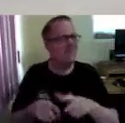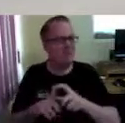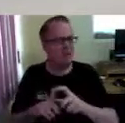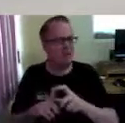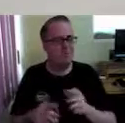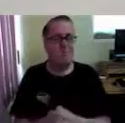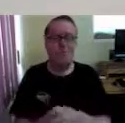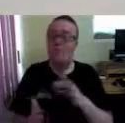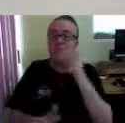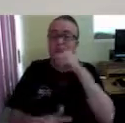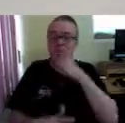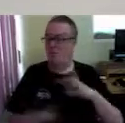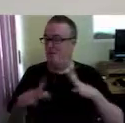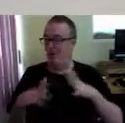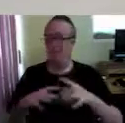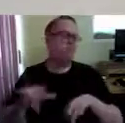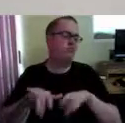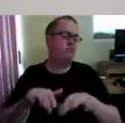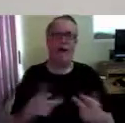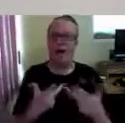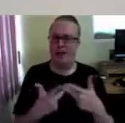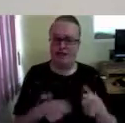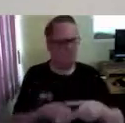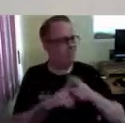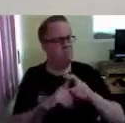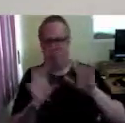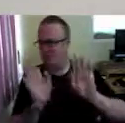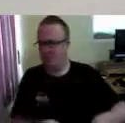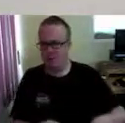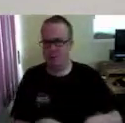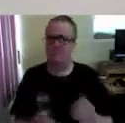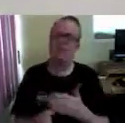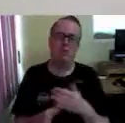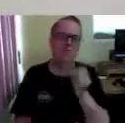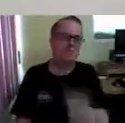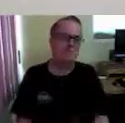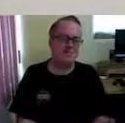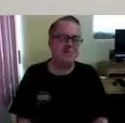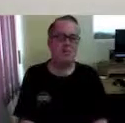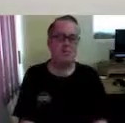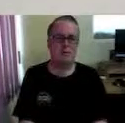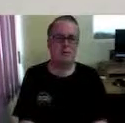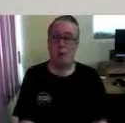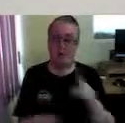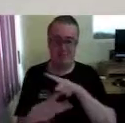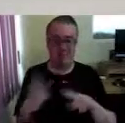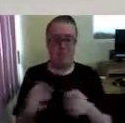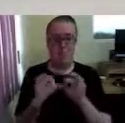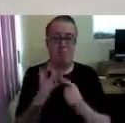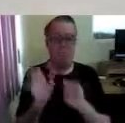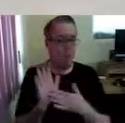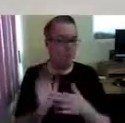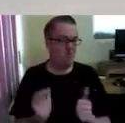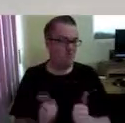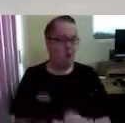The keys are quite small. Some people can use them, others find it a little bit too difficult. So they're the